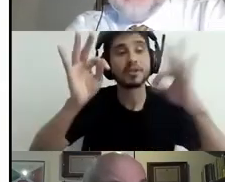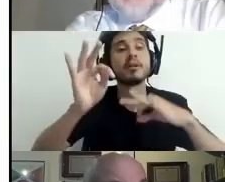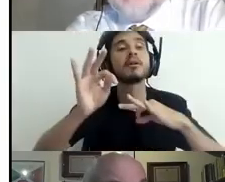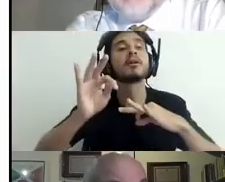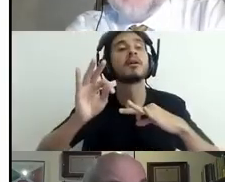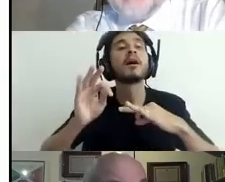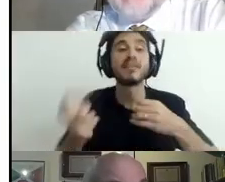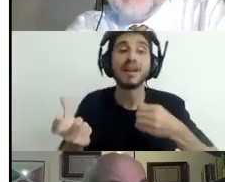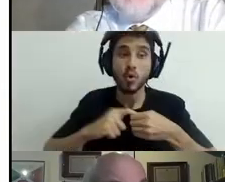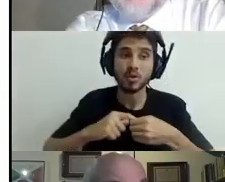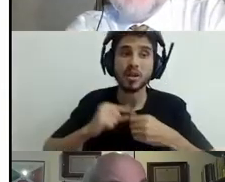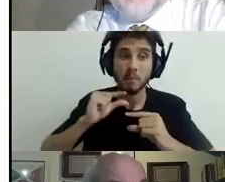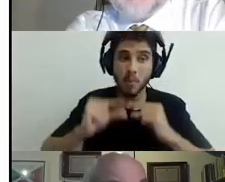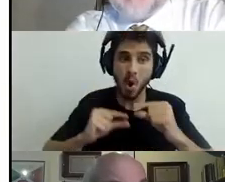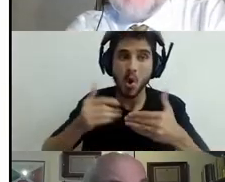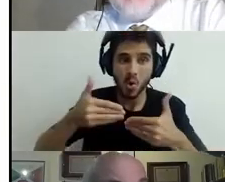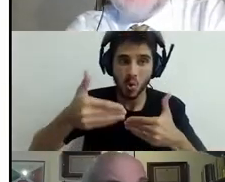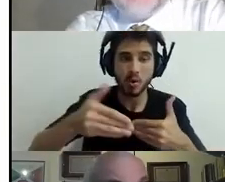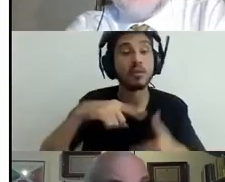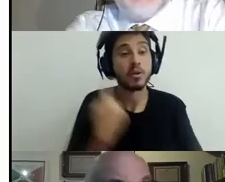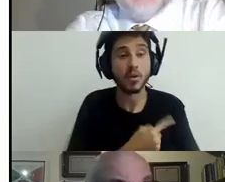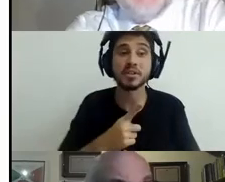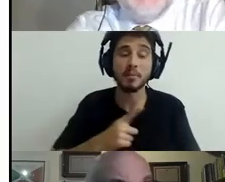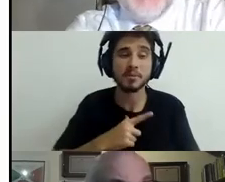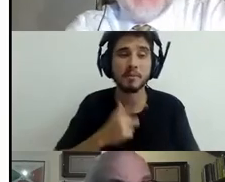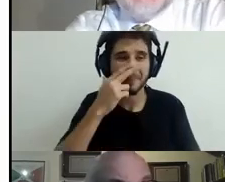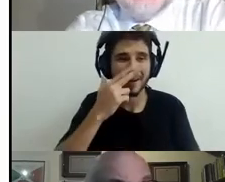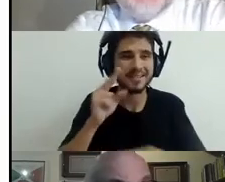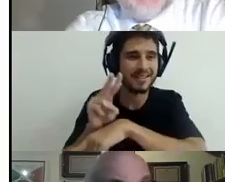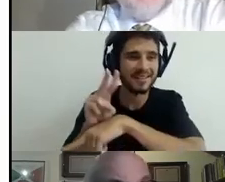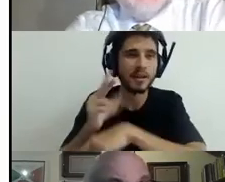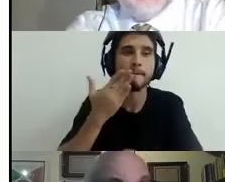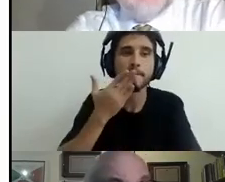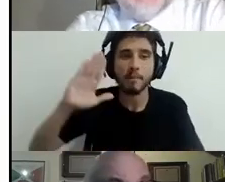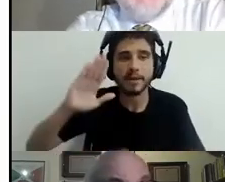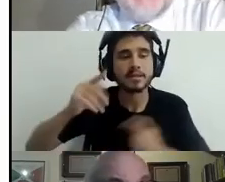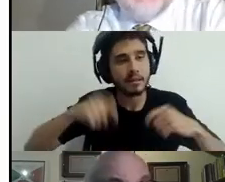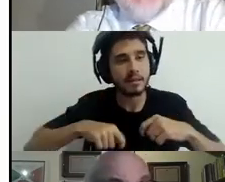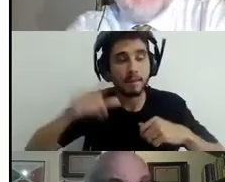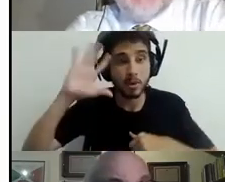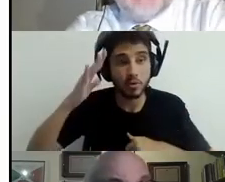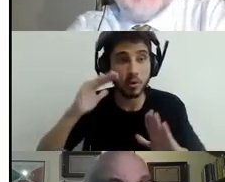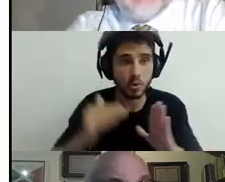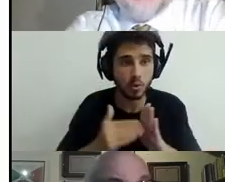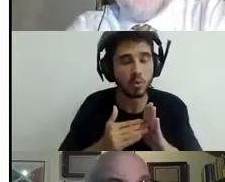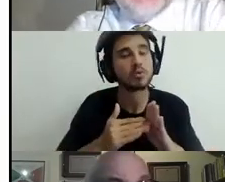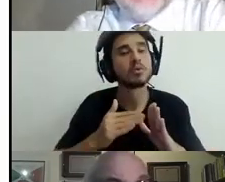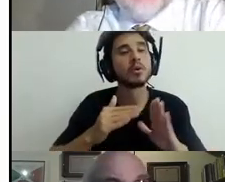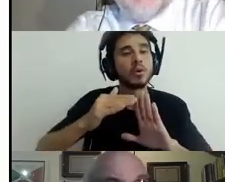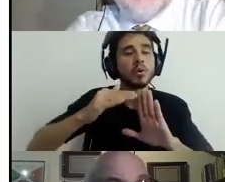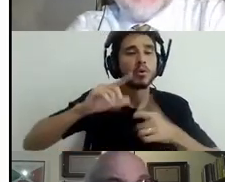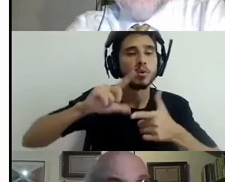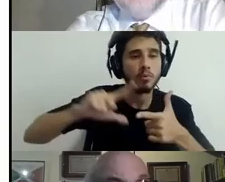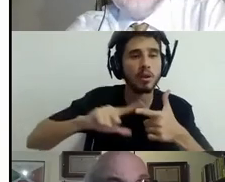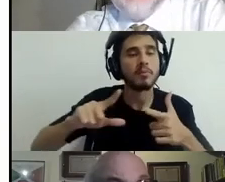are able to solve all problems of education today. And this is a very dangerous development because it feeds